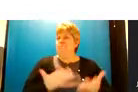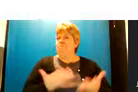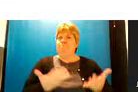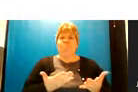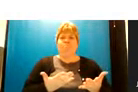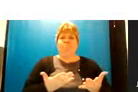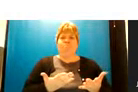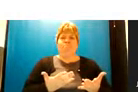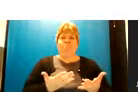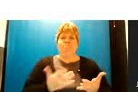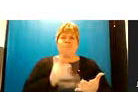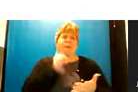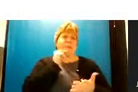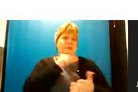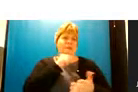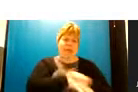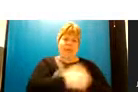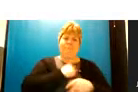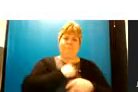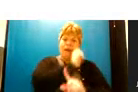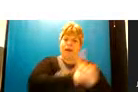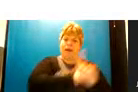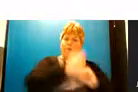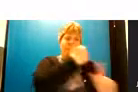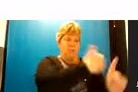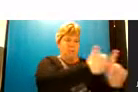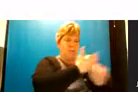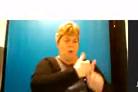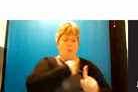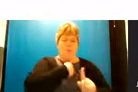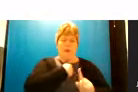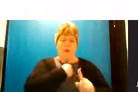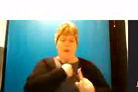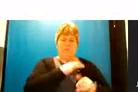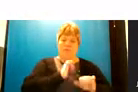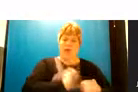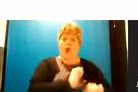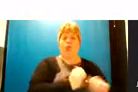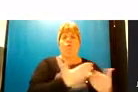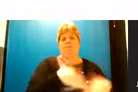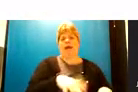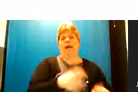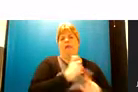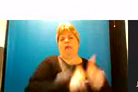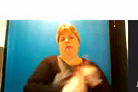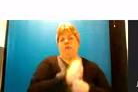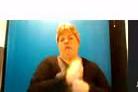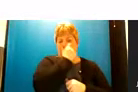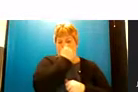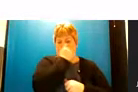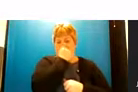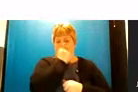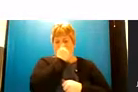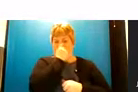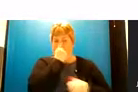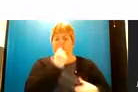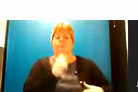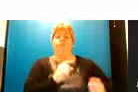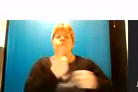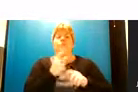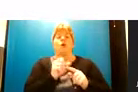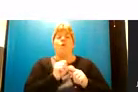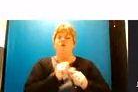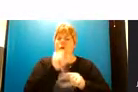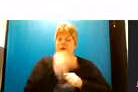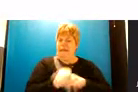there are people within their community supporting them and they're really owned by the community so just in terms of the next